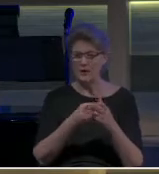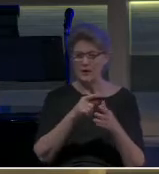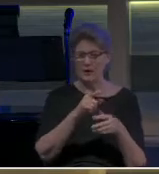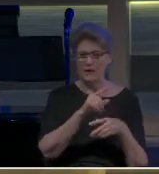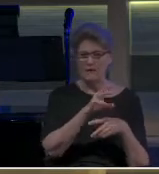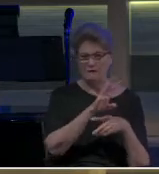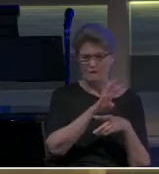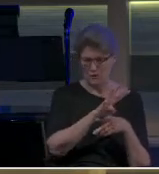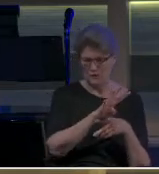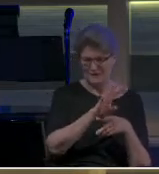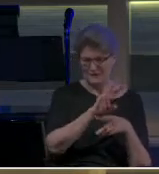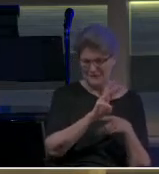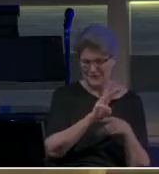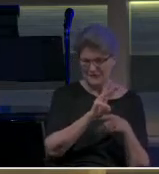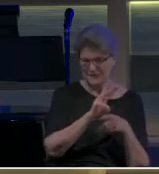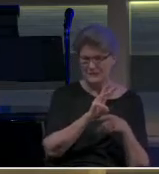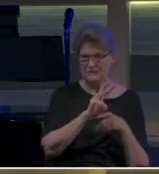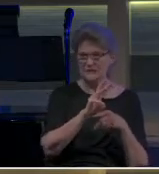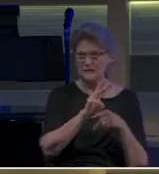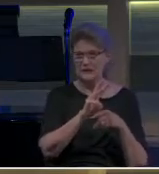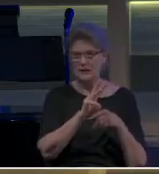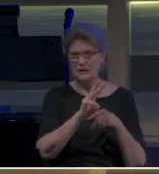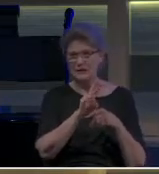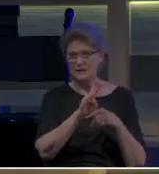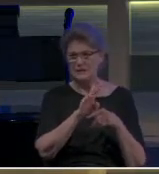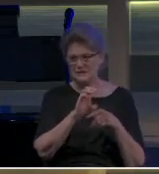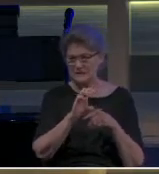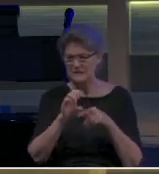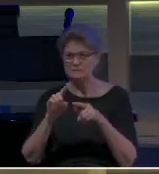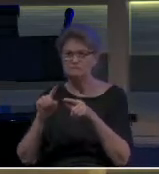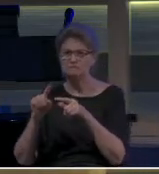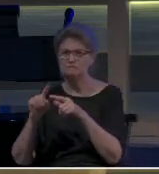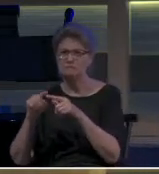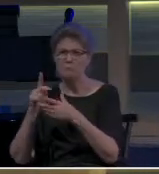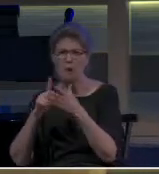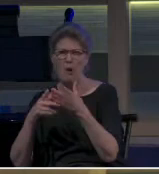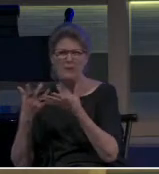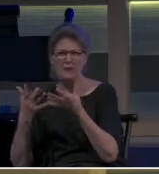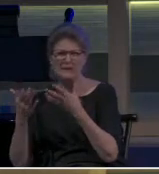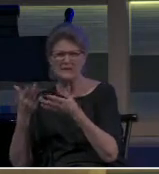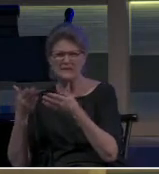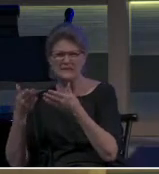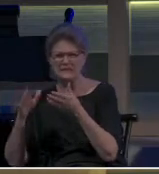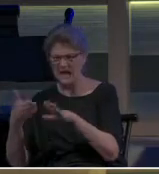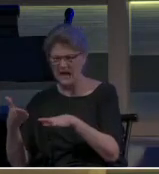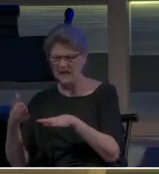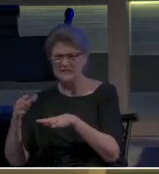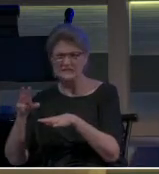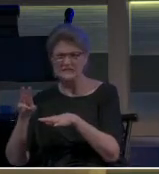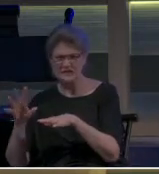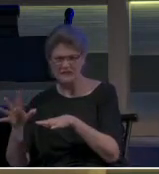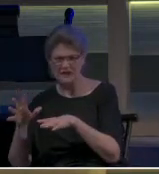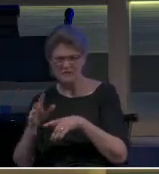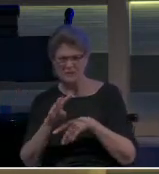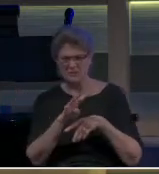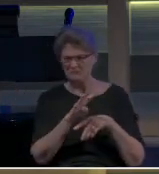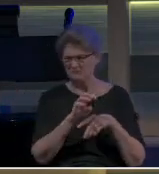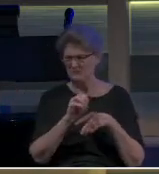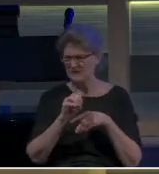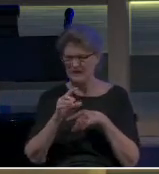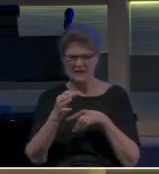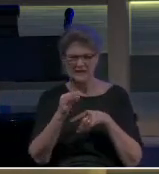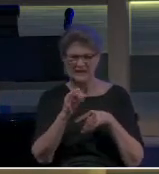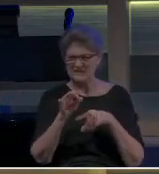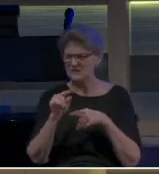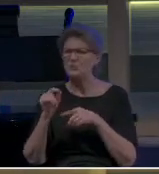of the common era. And let's say Paul died in 65. And so it would have ended there about 40 years. I'm sorry, 19